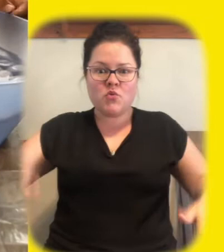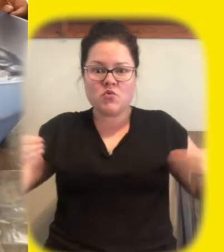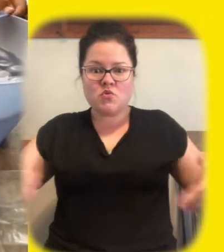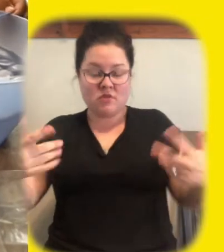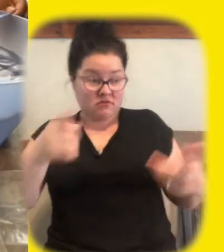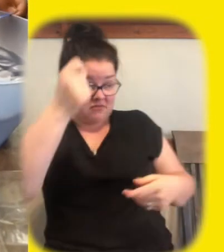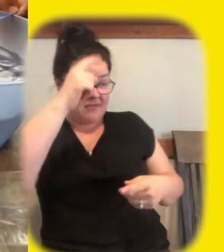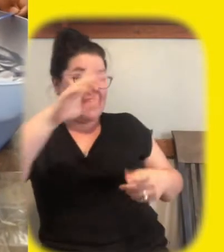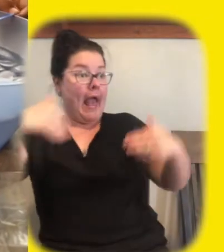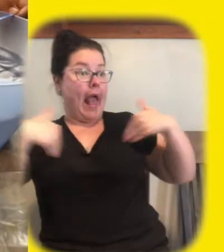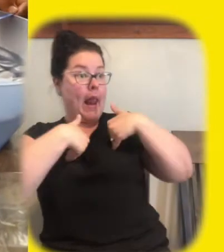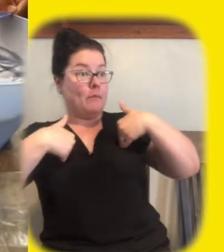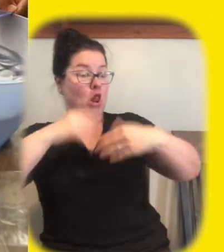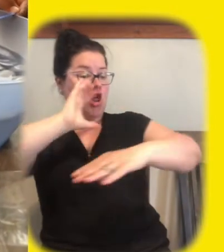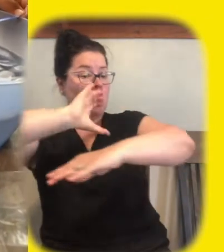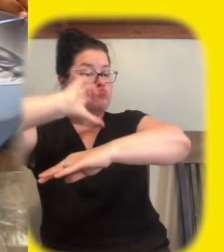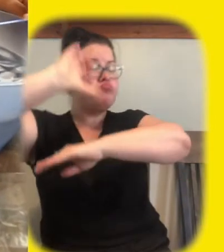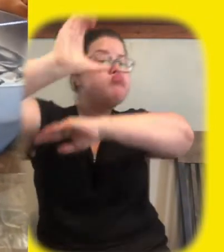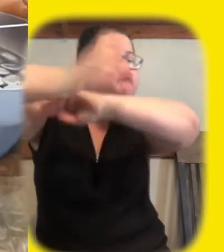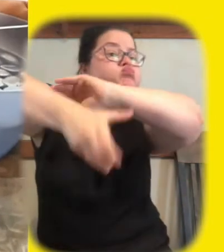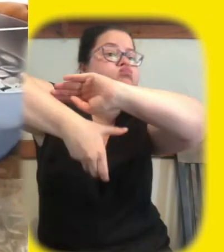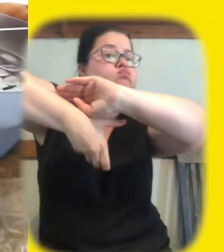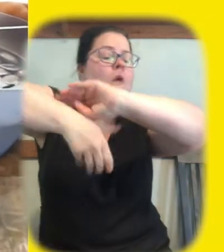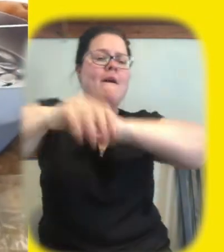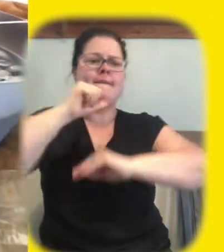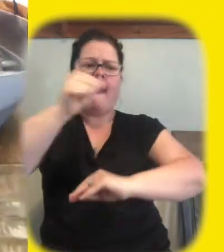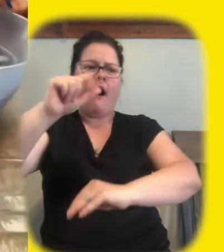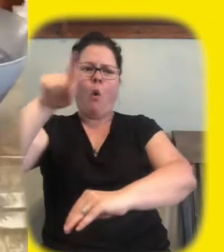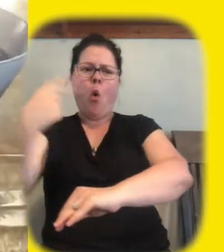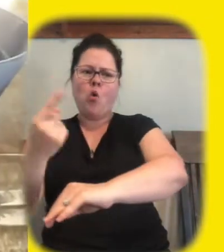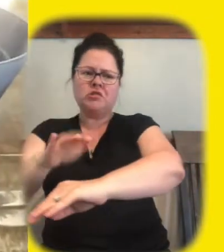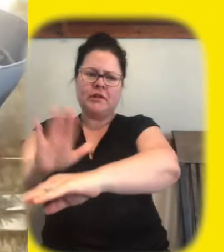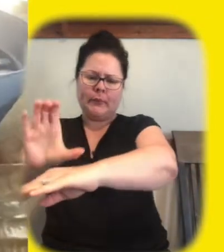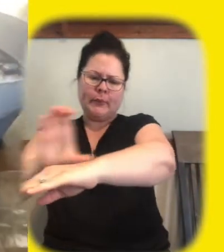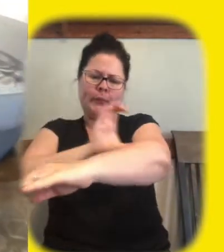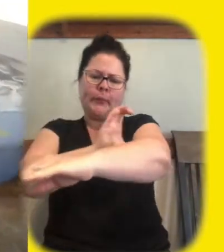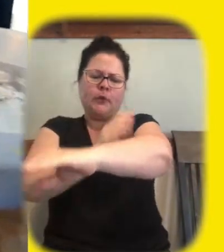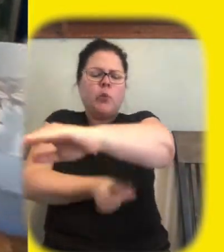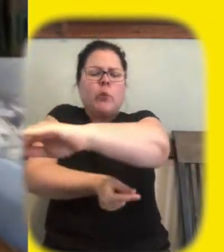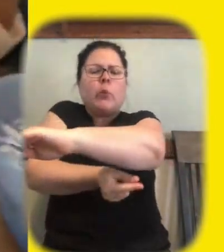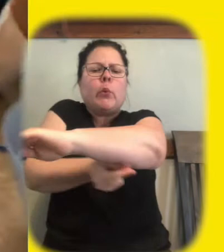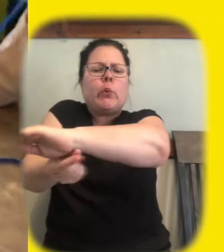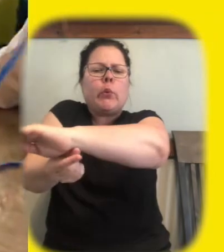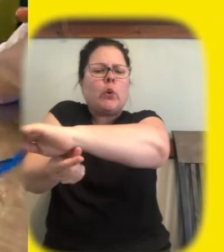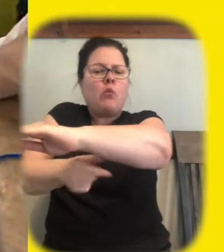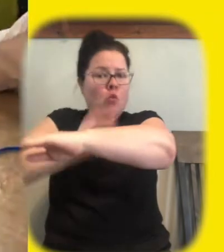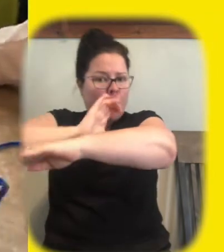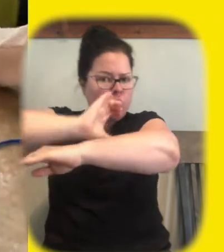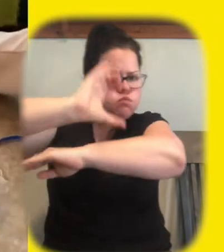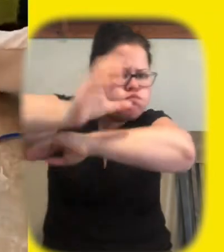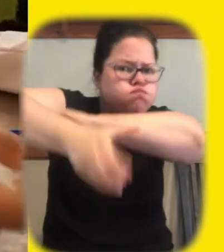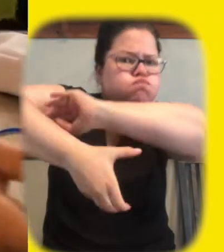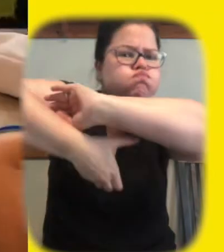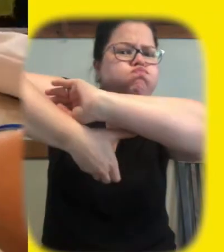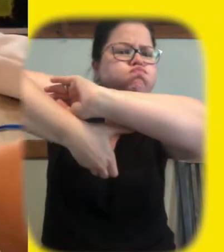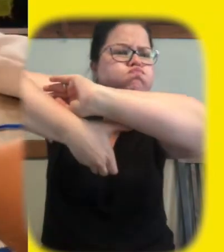and that's all the way around right not just on one side so my arm would probably